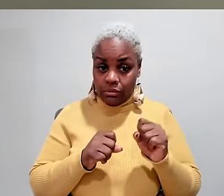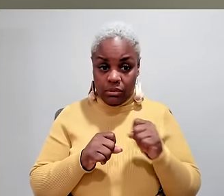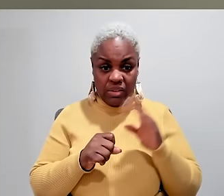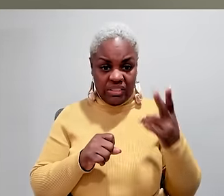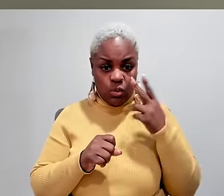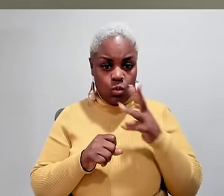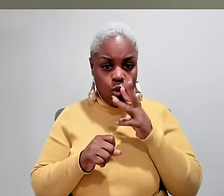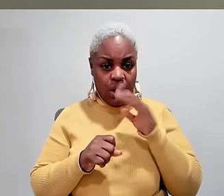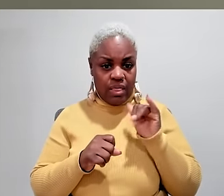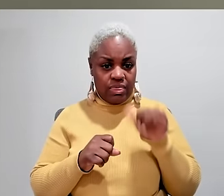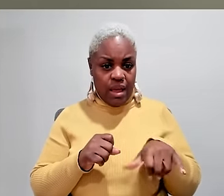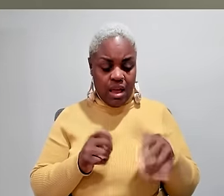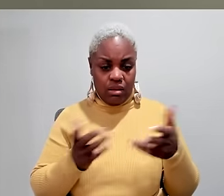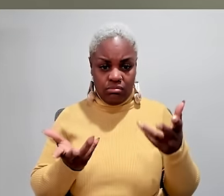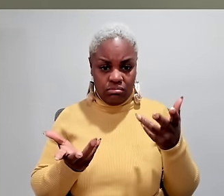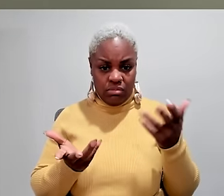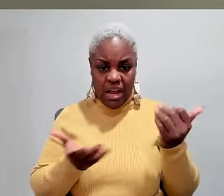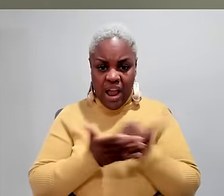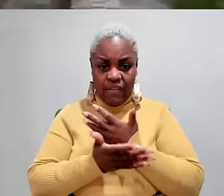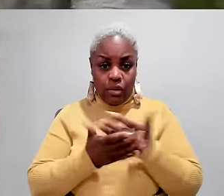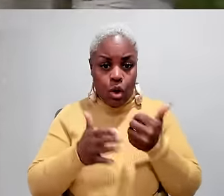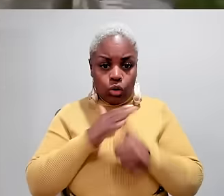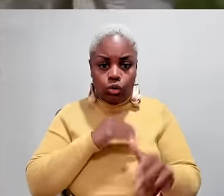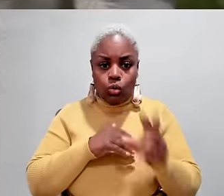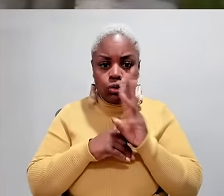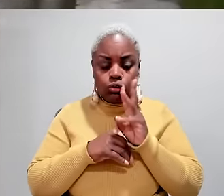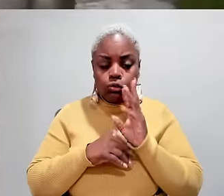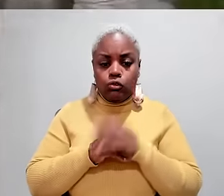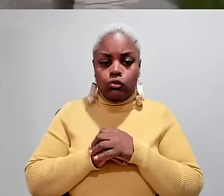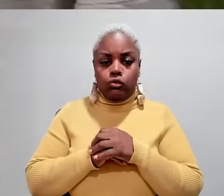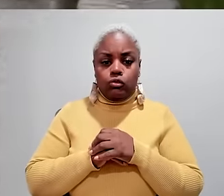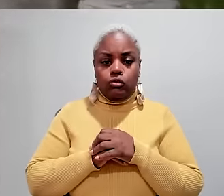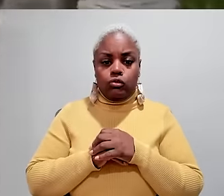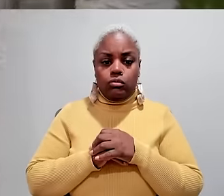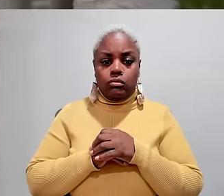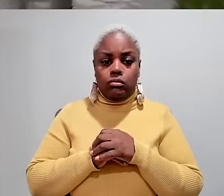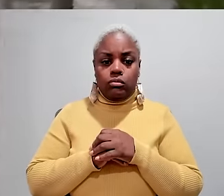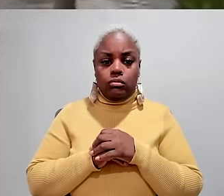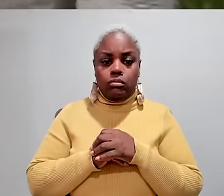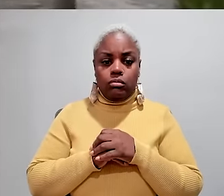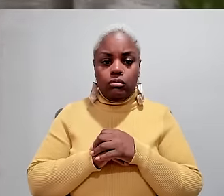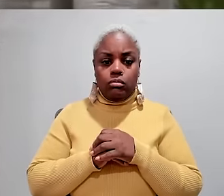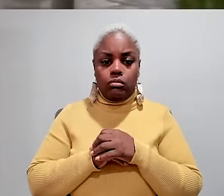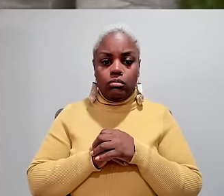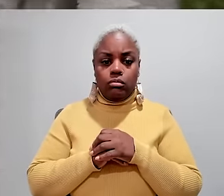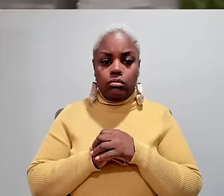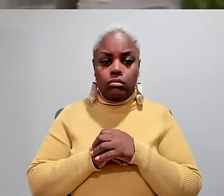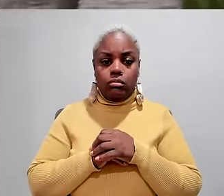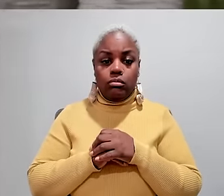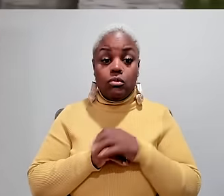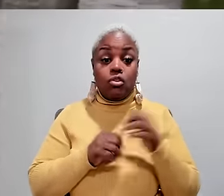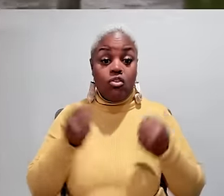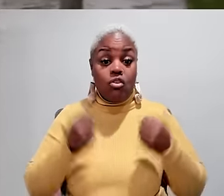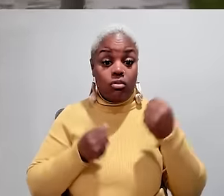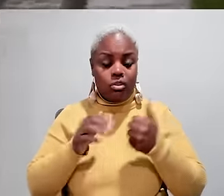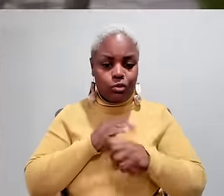surging, we had to escape to safety. I have never seen water like I saw.